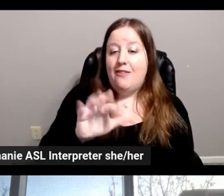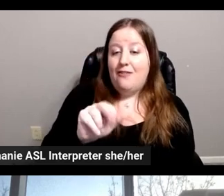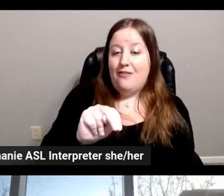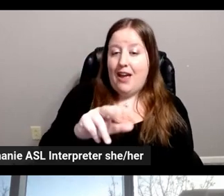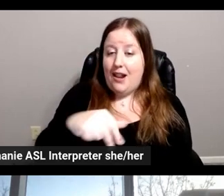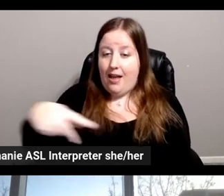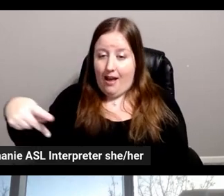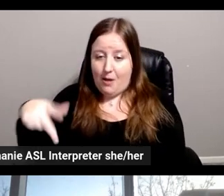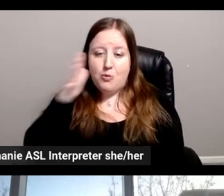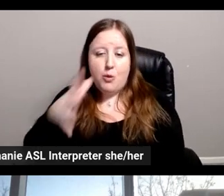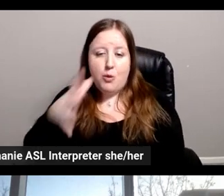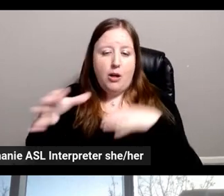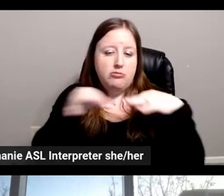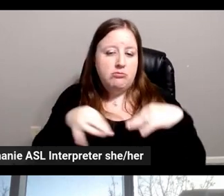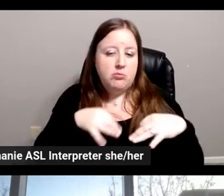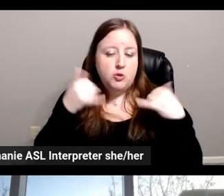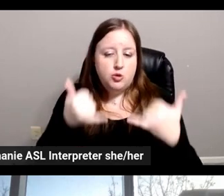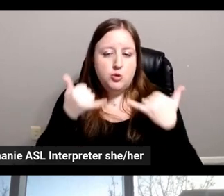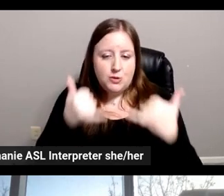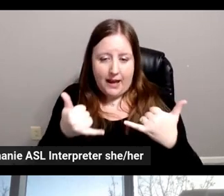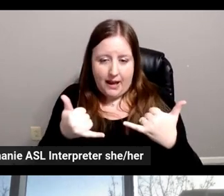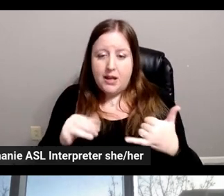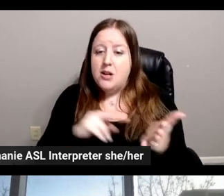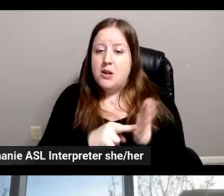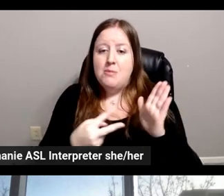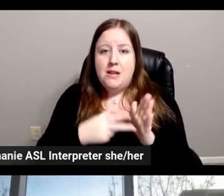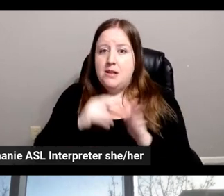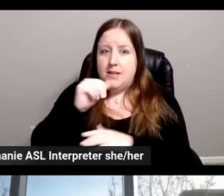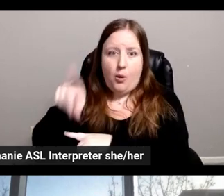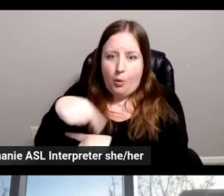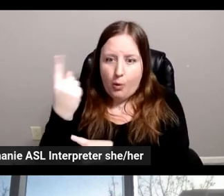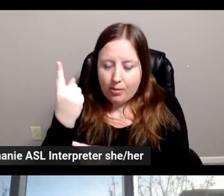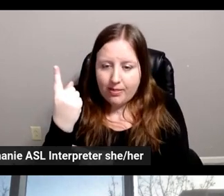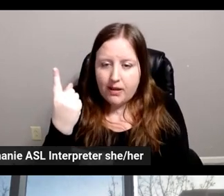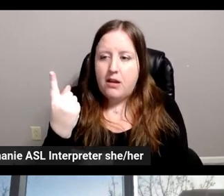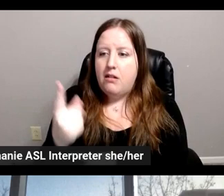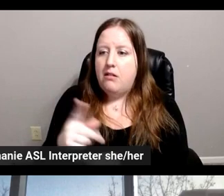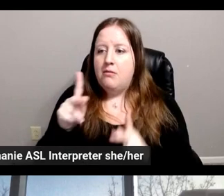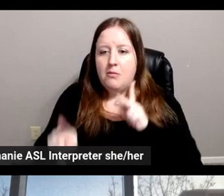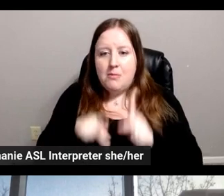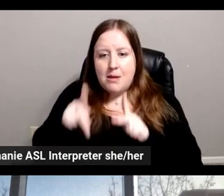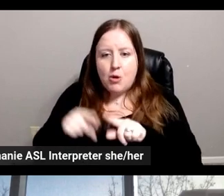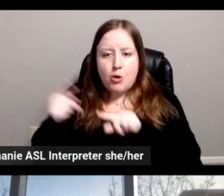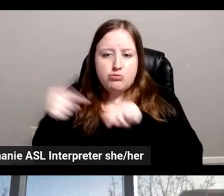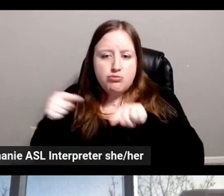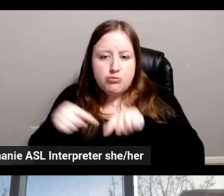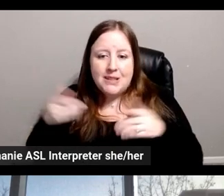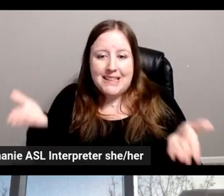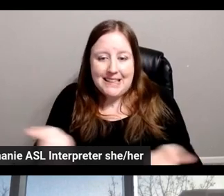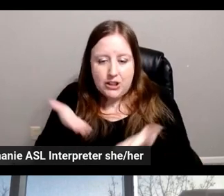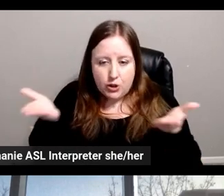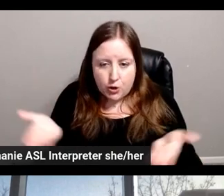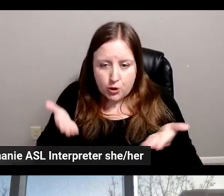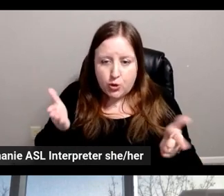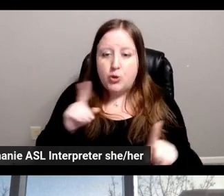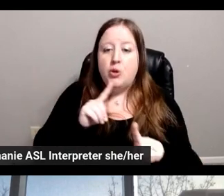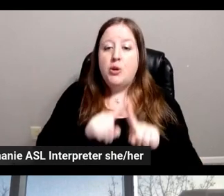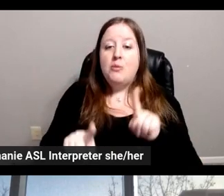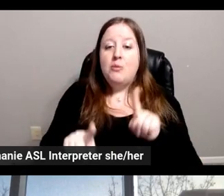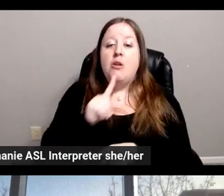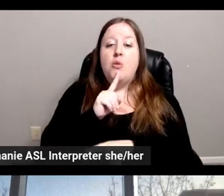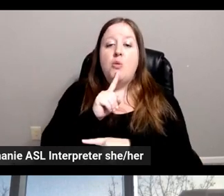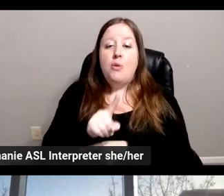talking today about because this way it was not only, you know, the people attending here on site, but it was really